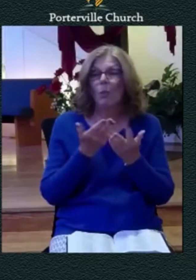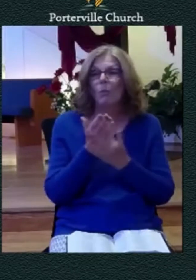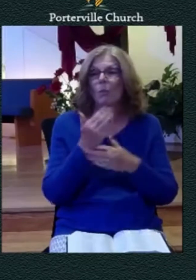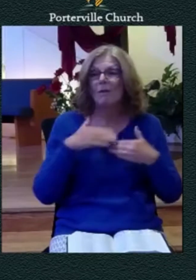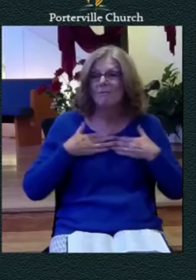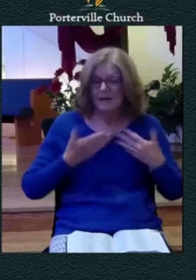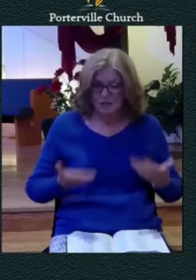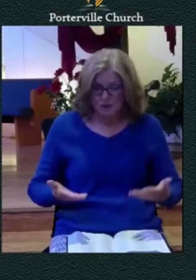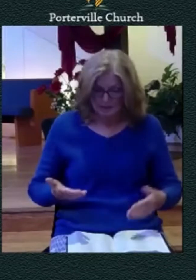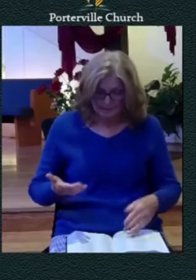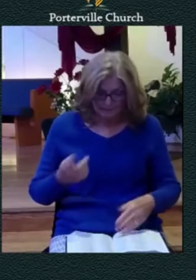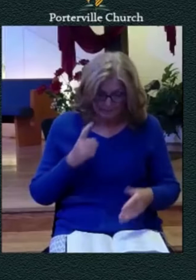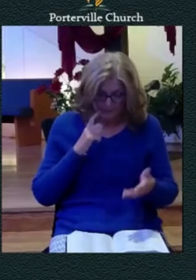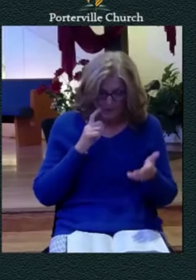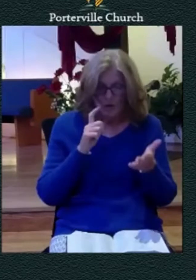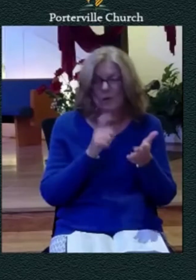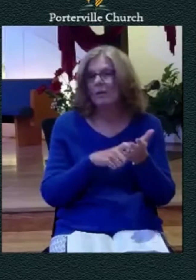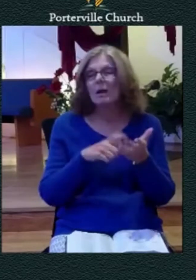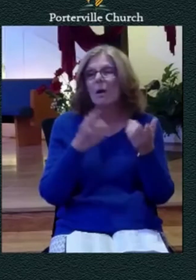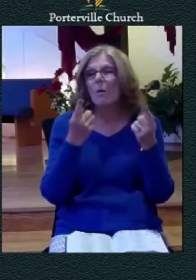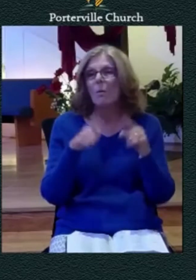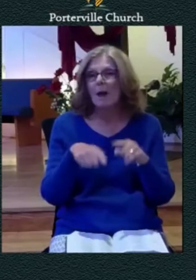notice that when he says